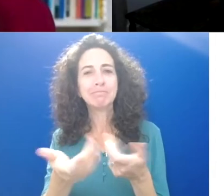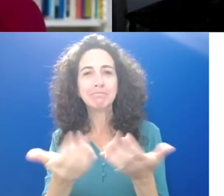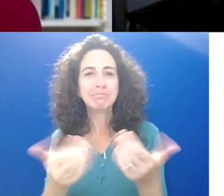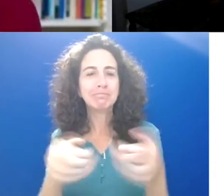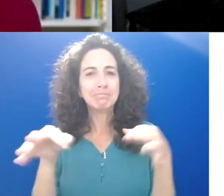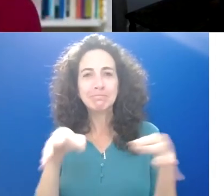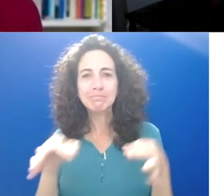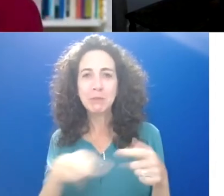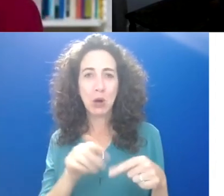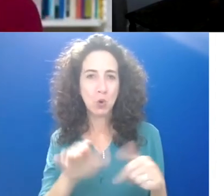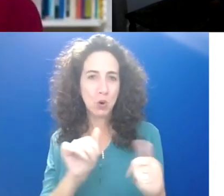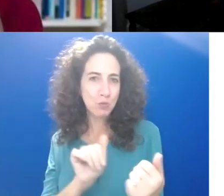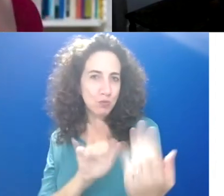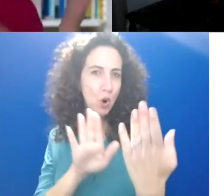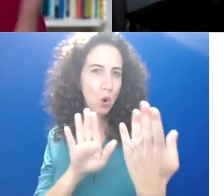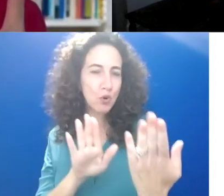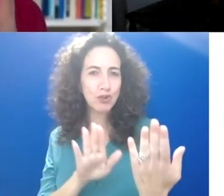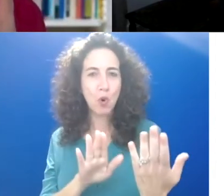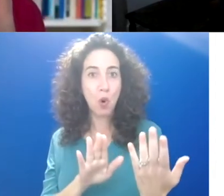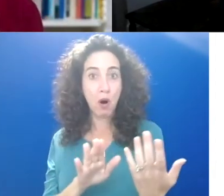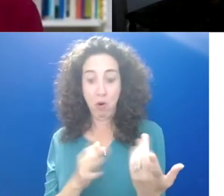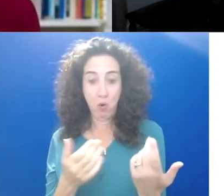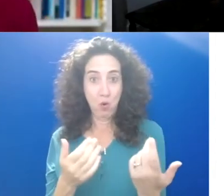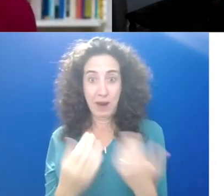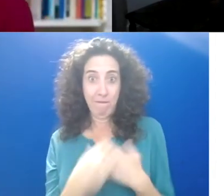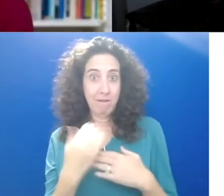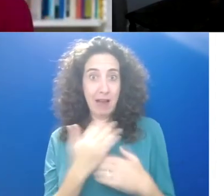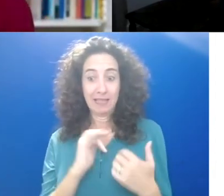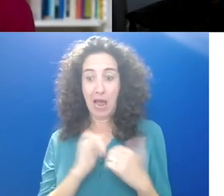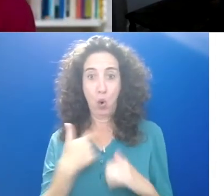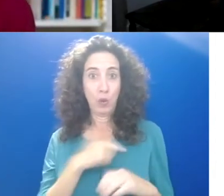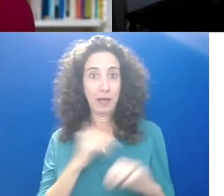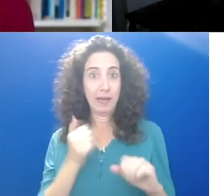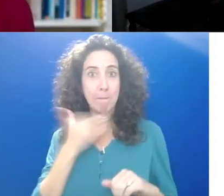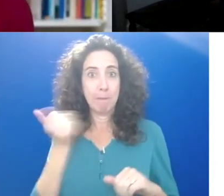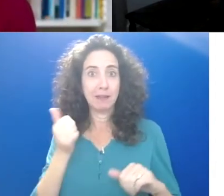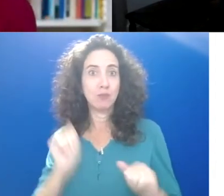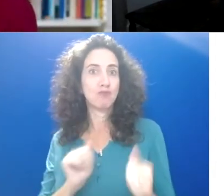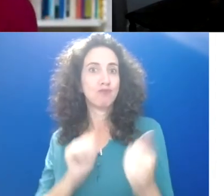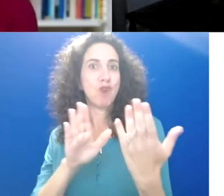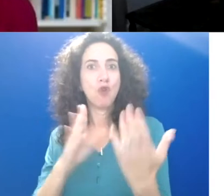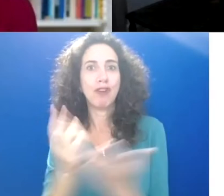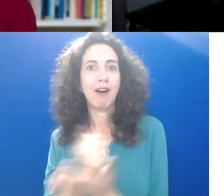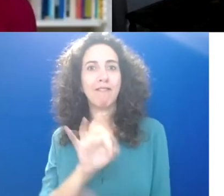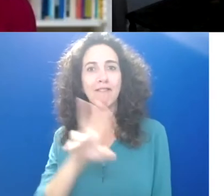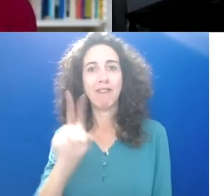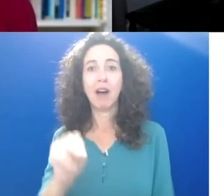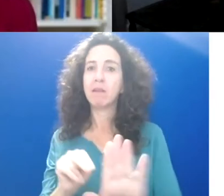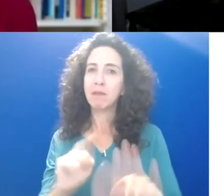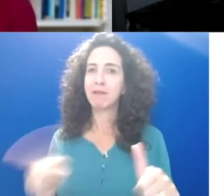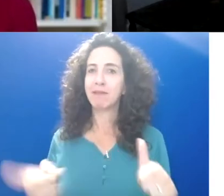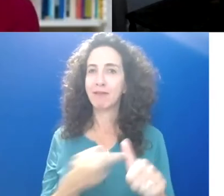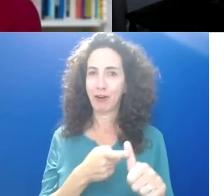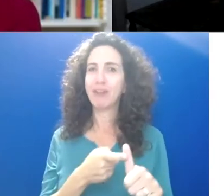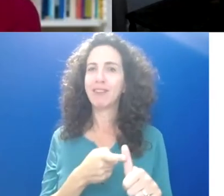this, or what you recommend that how we approach it. But the, but first, I just wanted to acknowledge that element